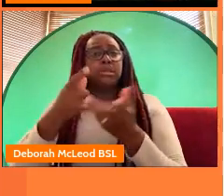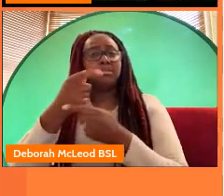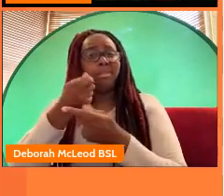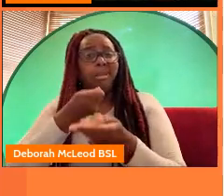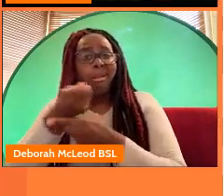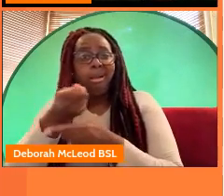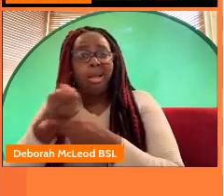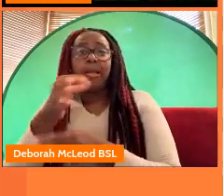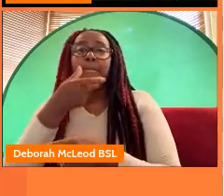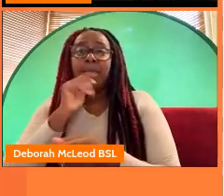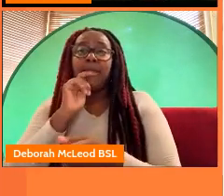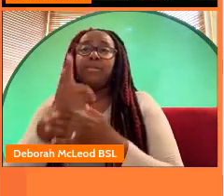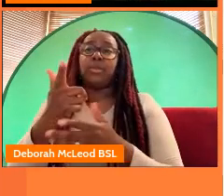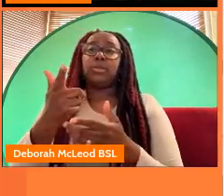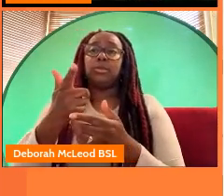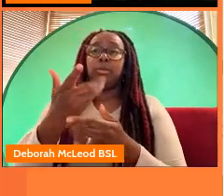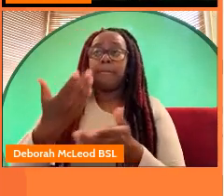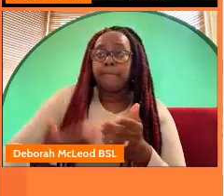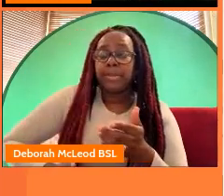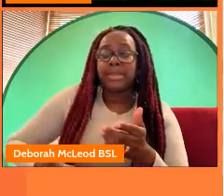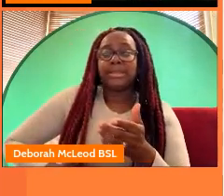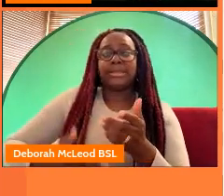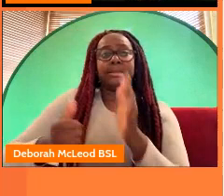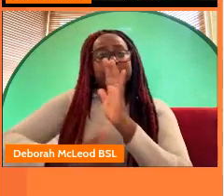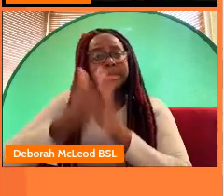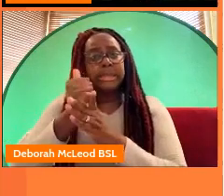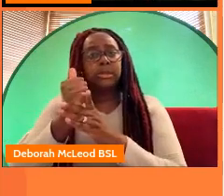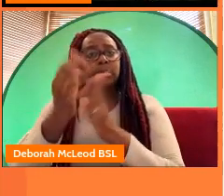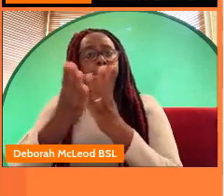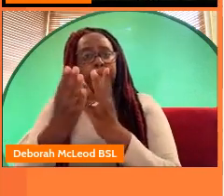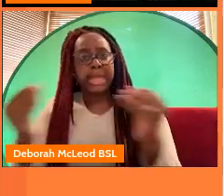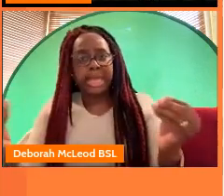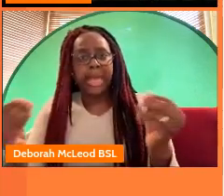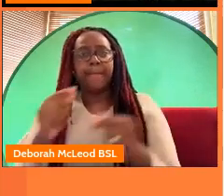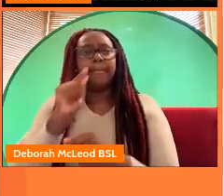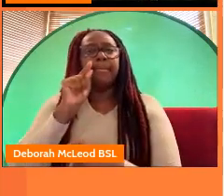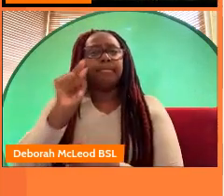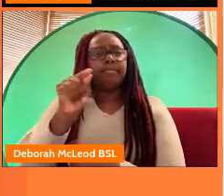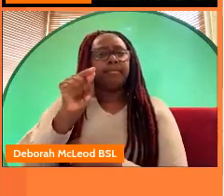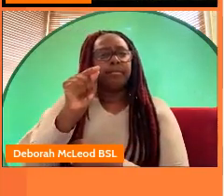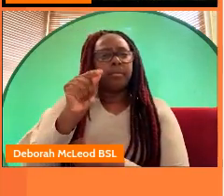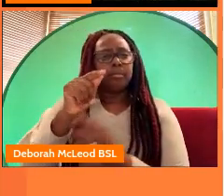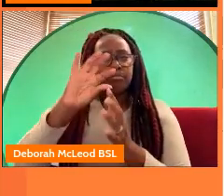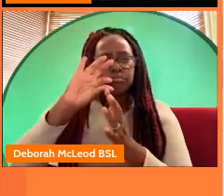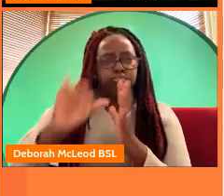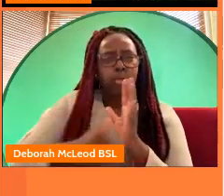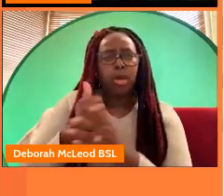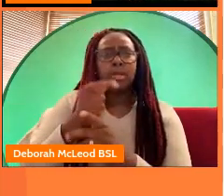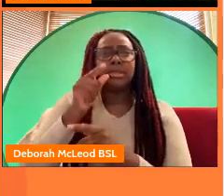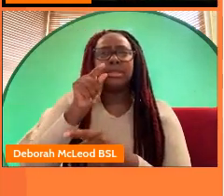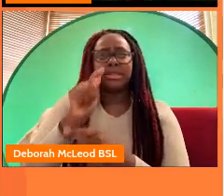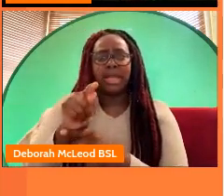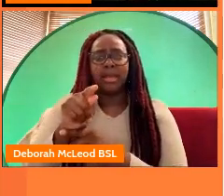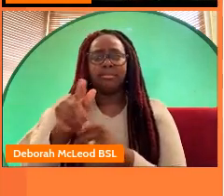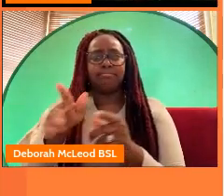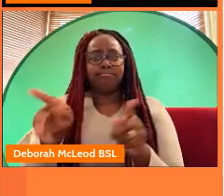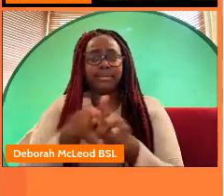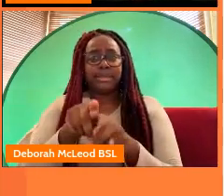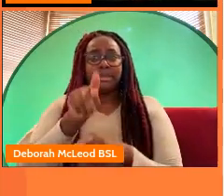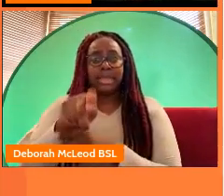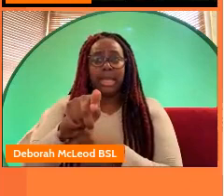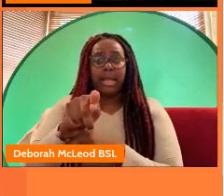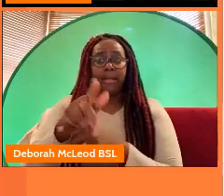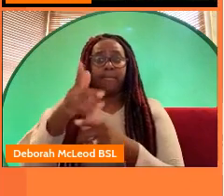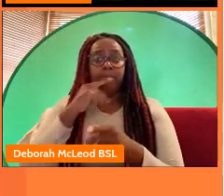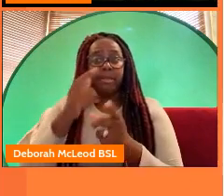address skills gaps now the pilot scheme is running in the west midlands combined authority there's a bright young